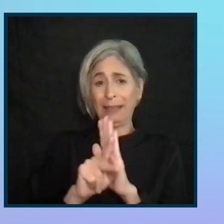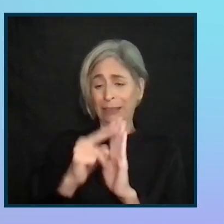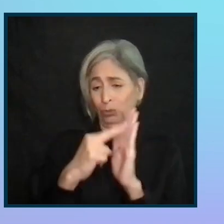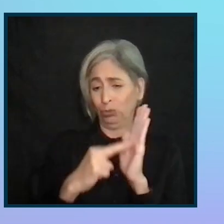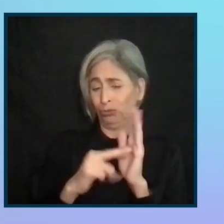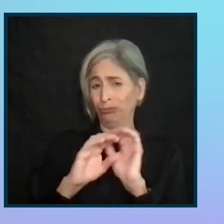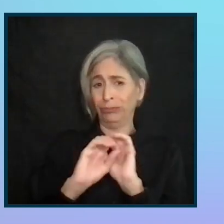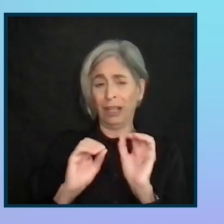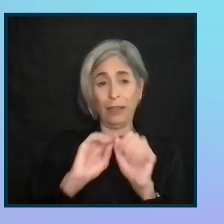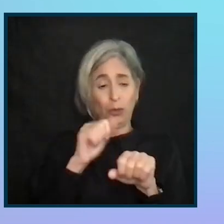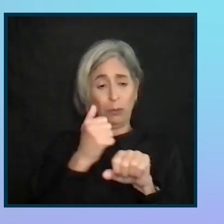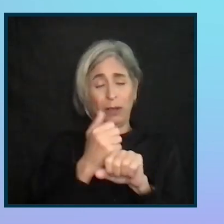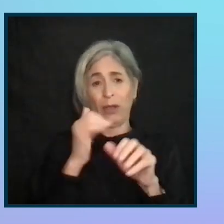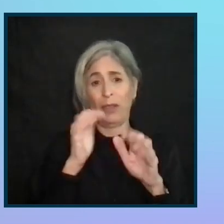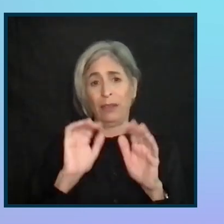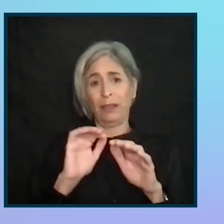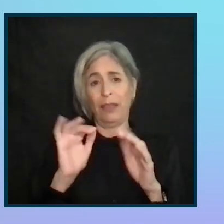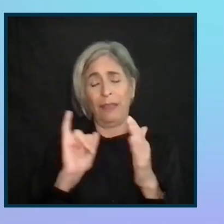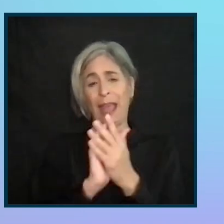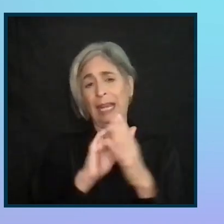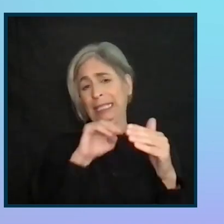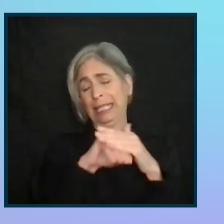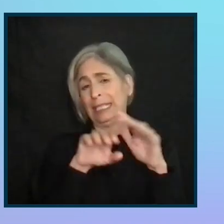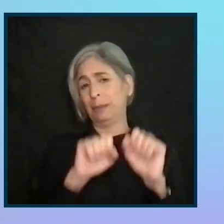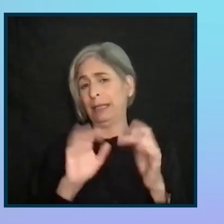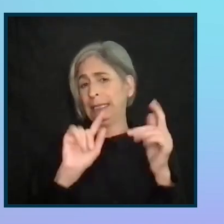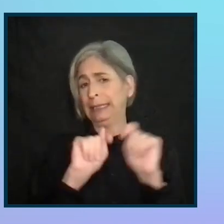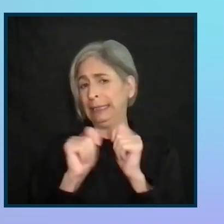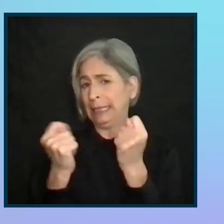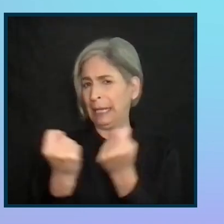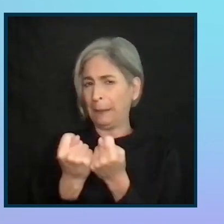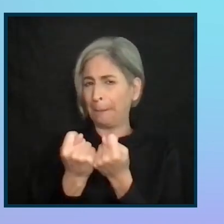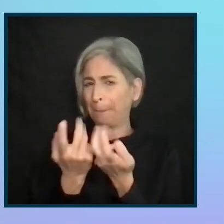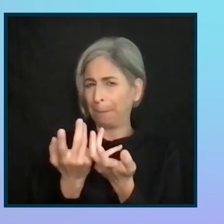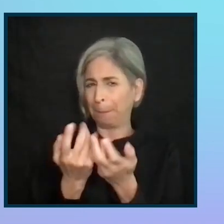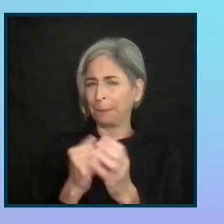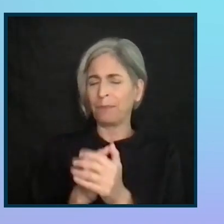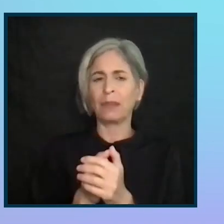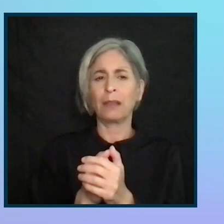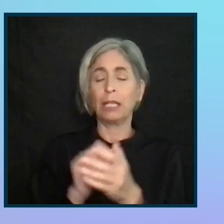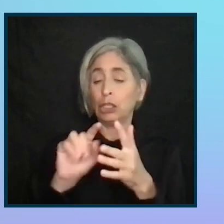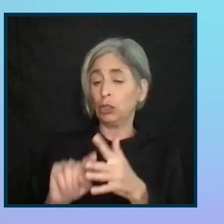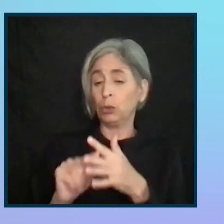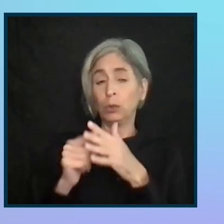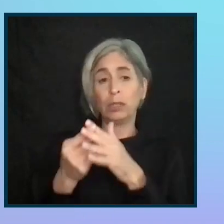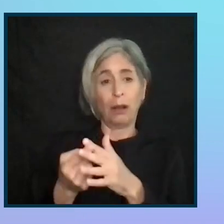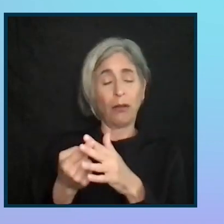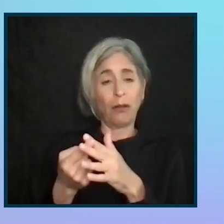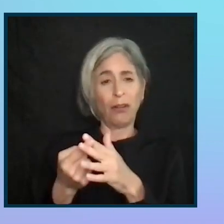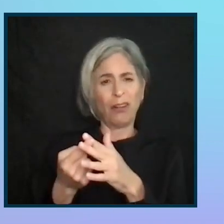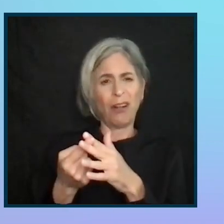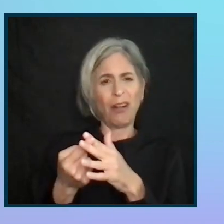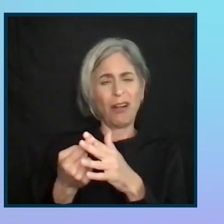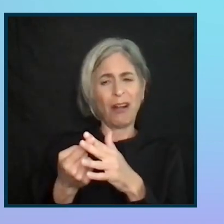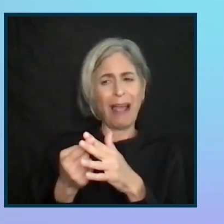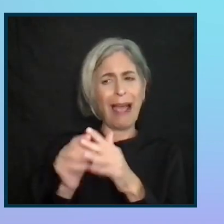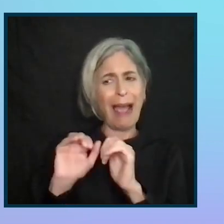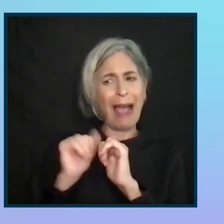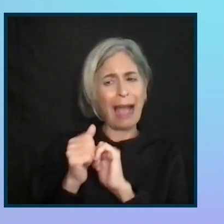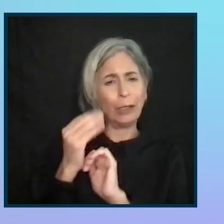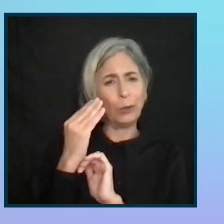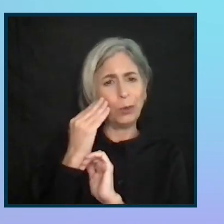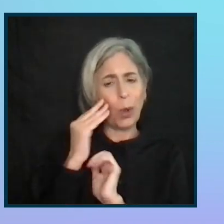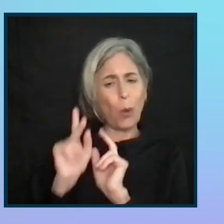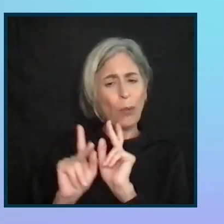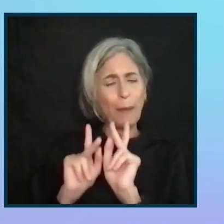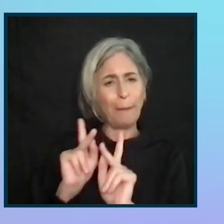they want to build that accessibility team to start something. How do you know that the people